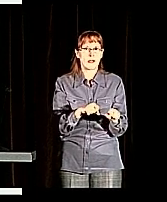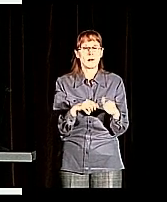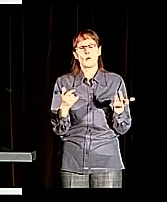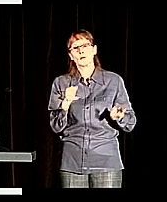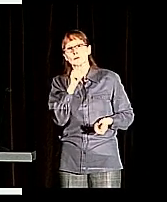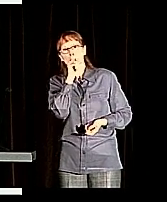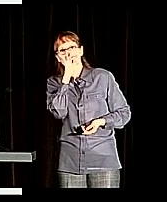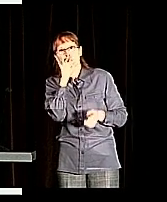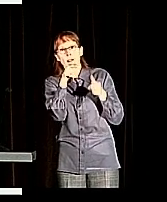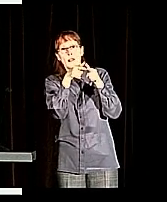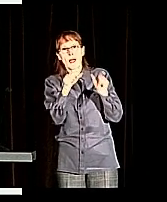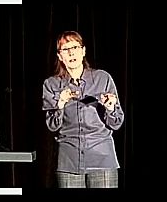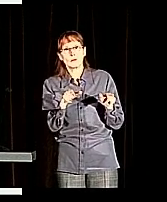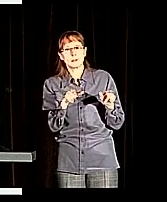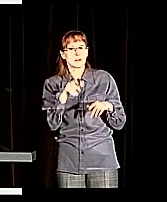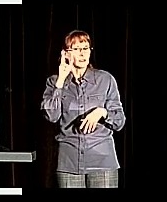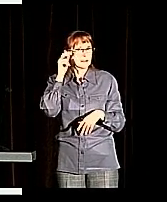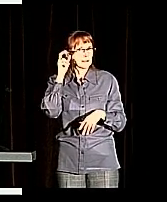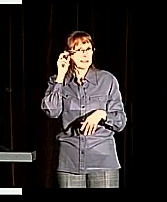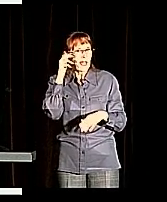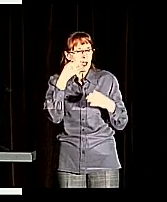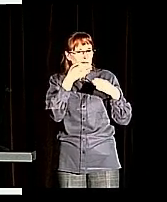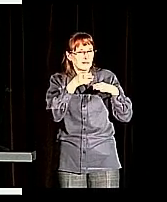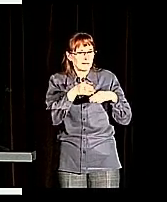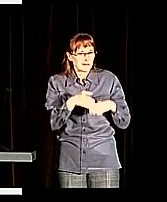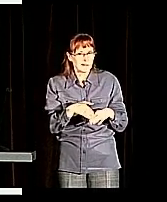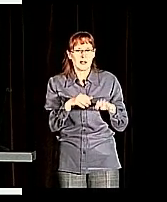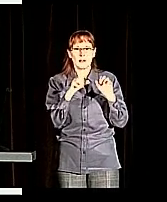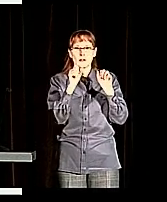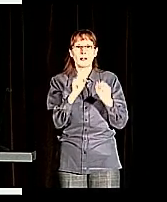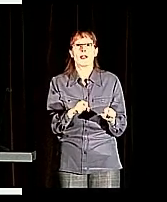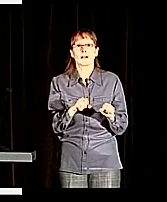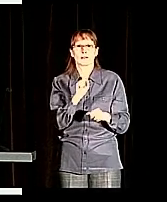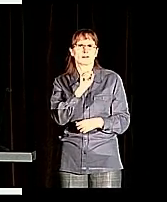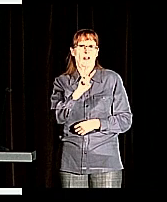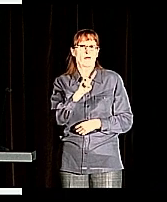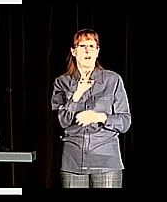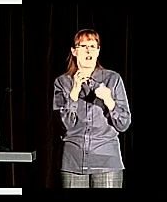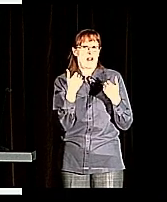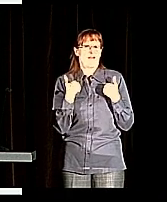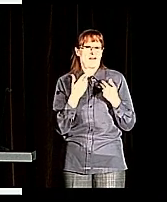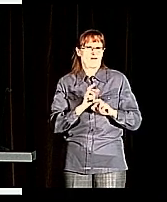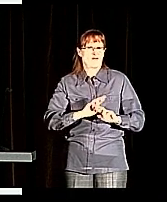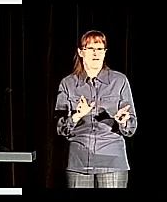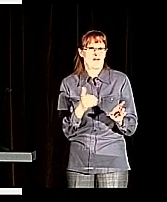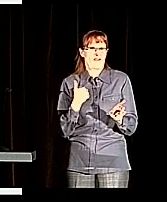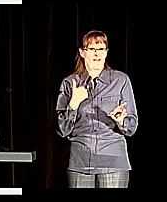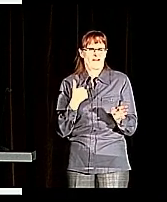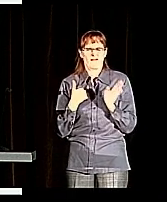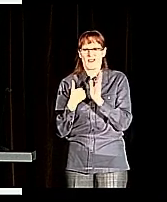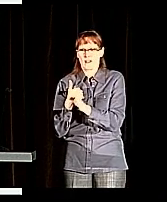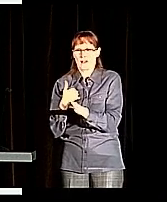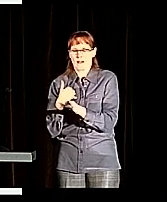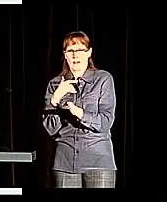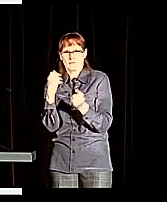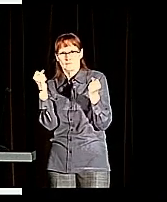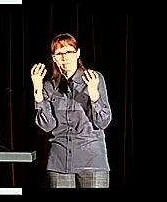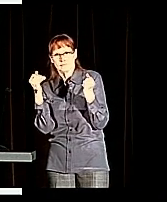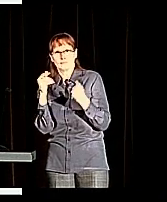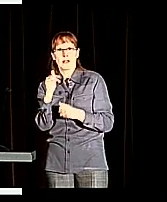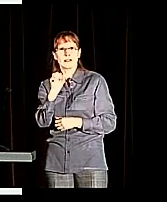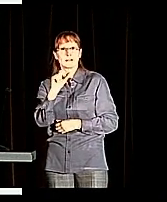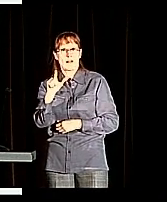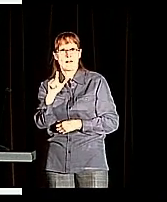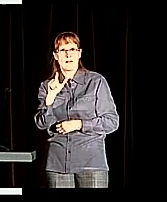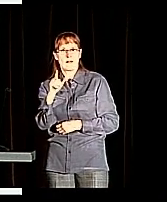You can see this, for example, in the gluto-algo caption programming. But sign language, because it has simultaneous grammars, which